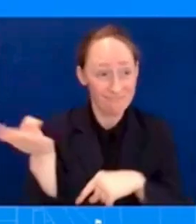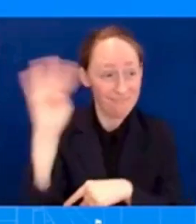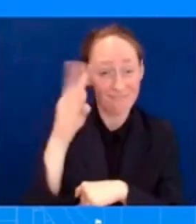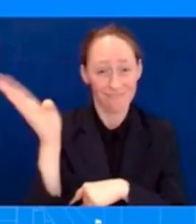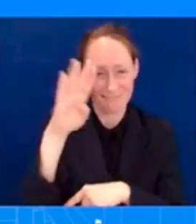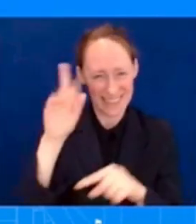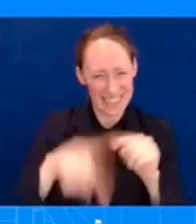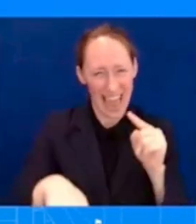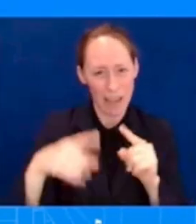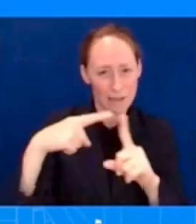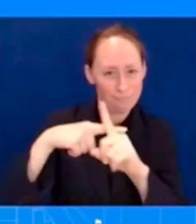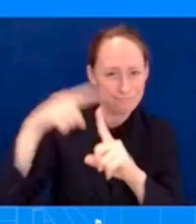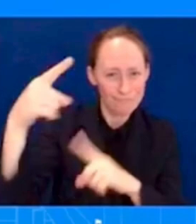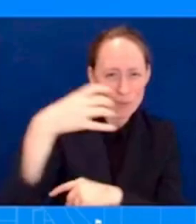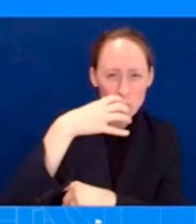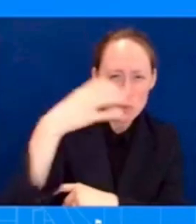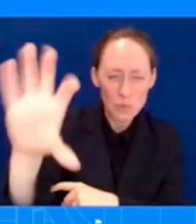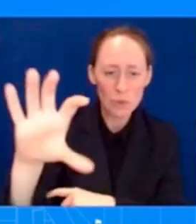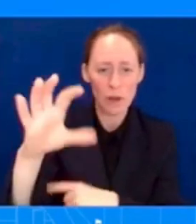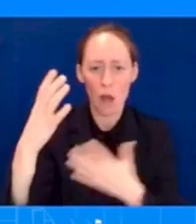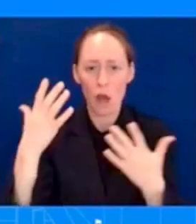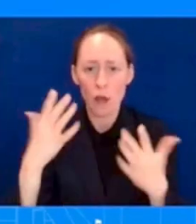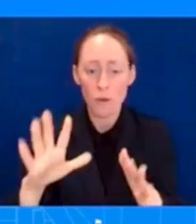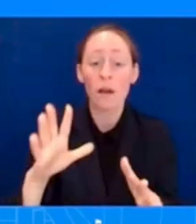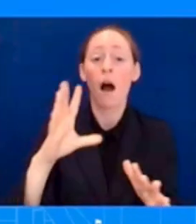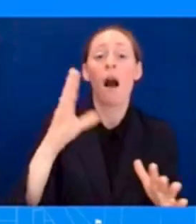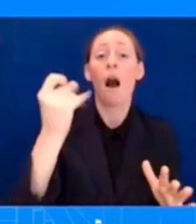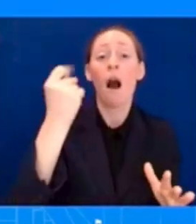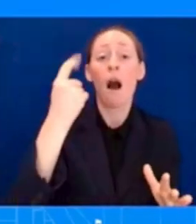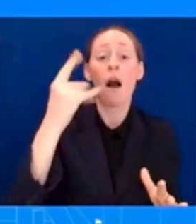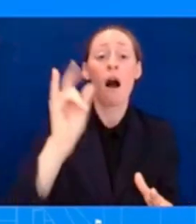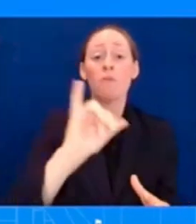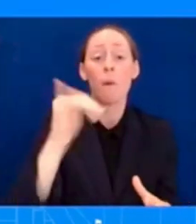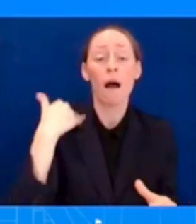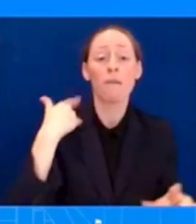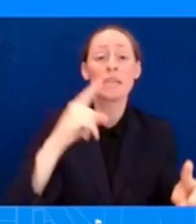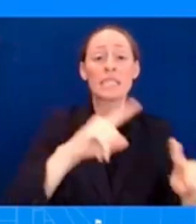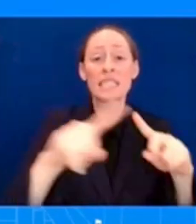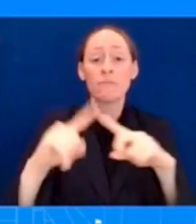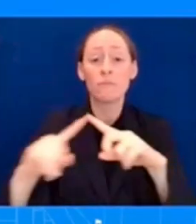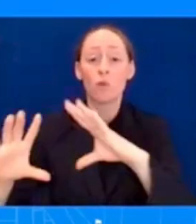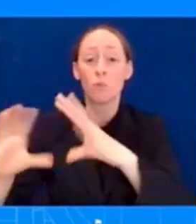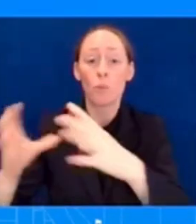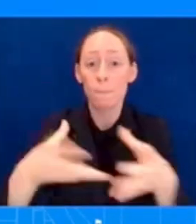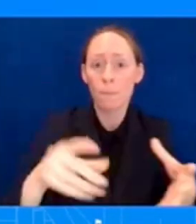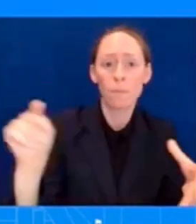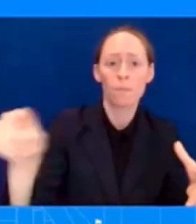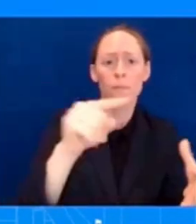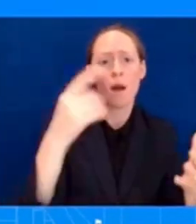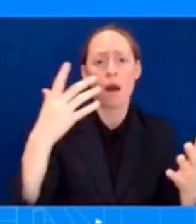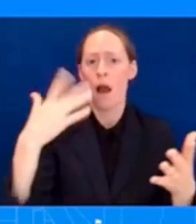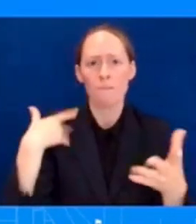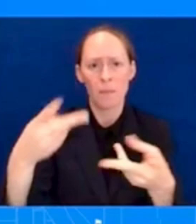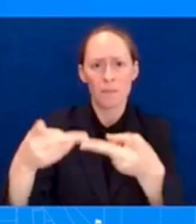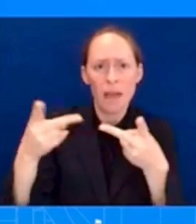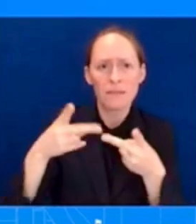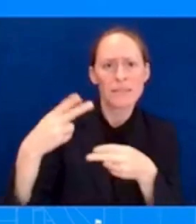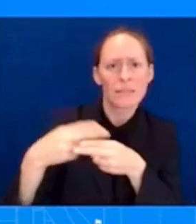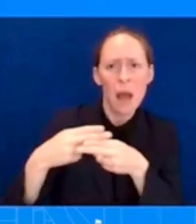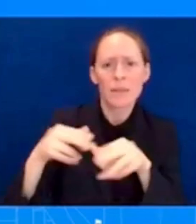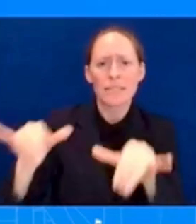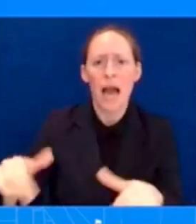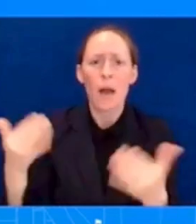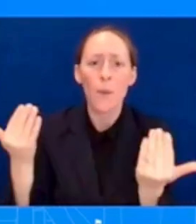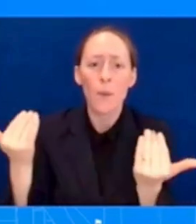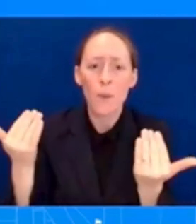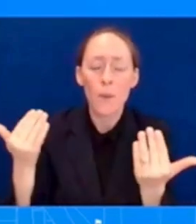dogs can go in there um i'd hate to give an exact estimate because we want to make sure that we are precise and methodical and respectful as we go through this